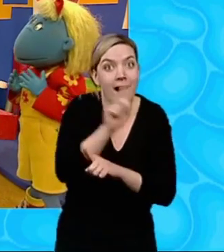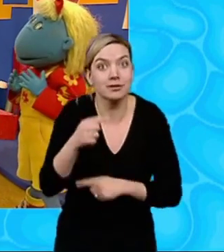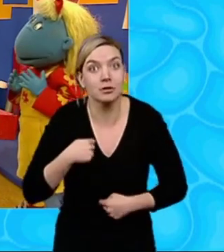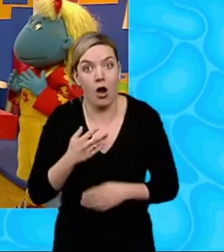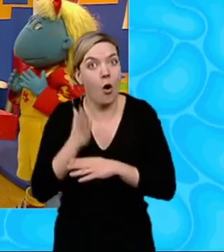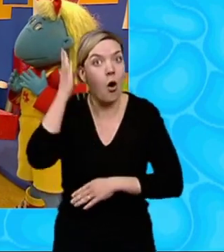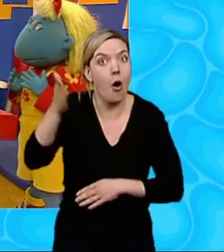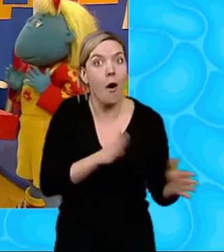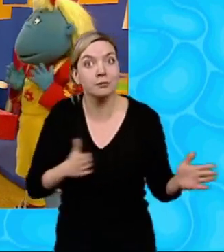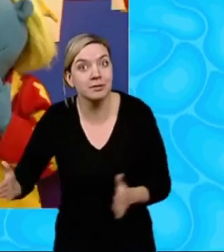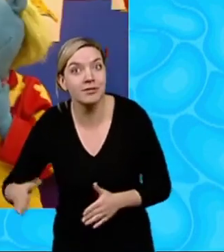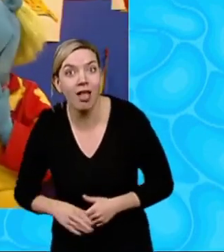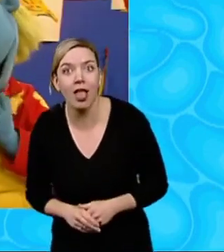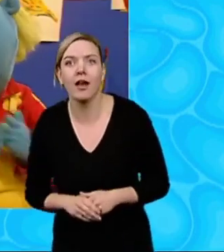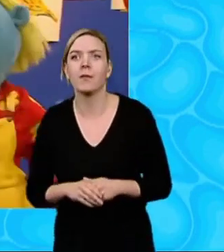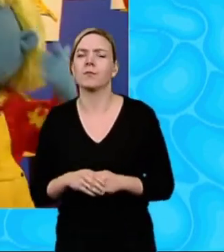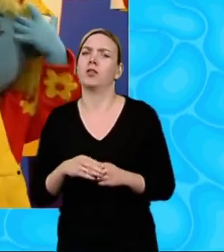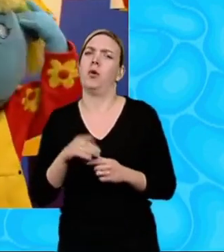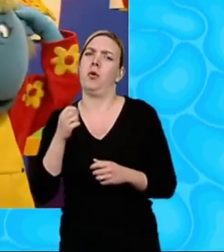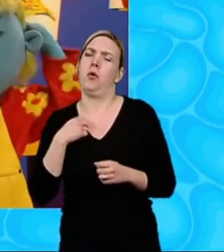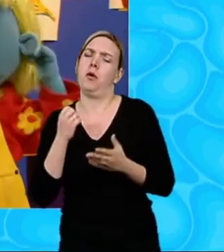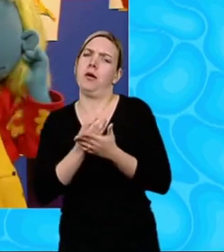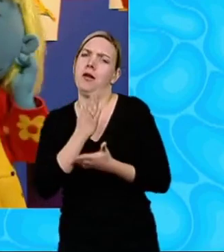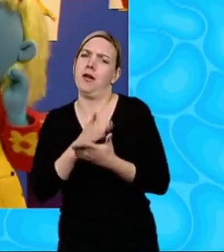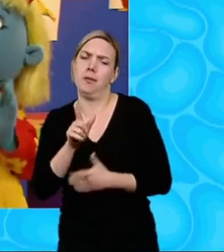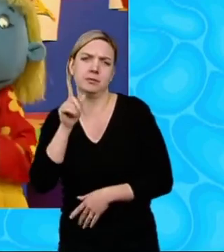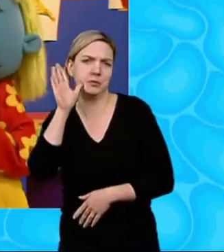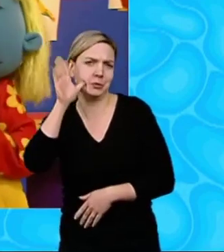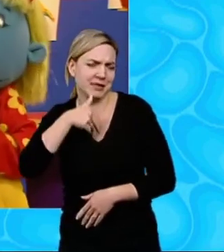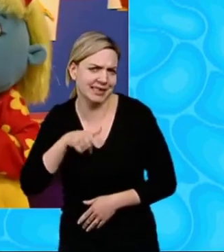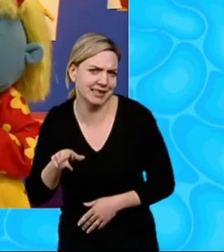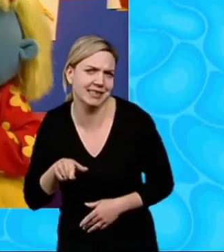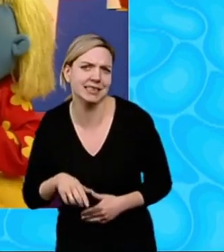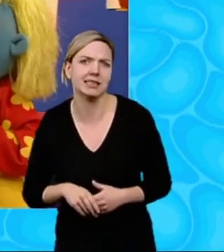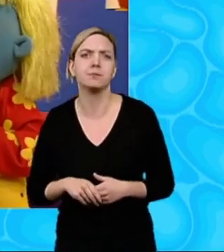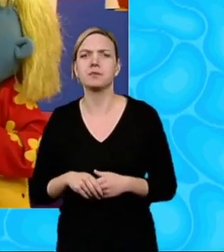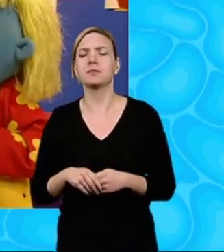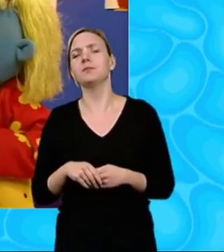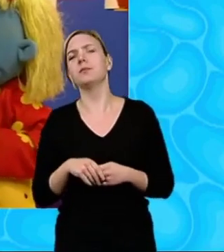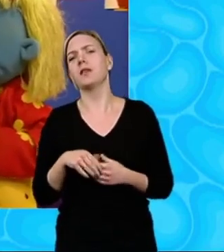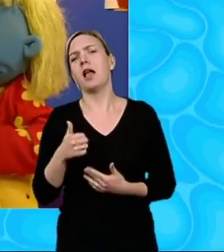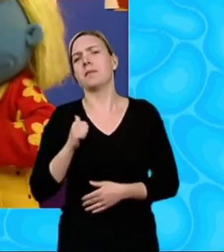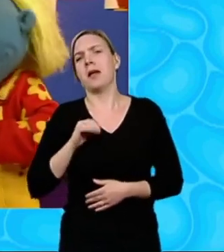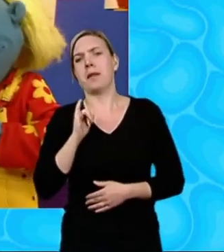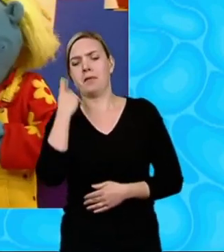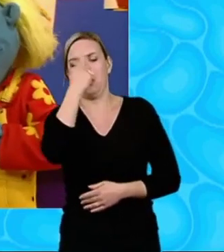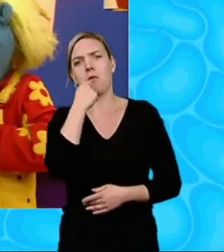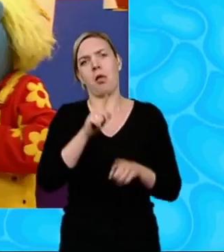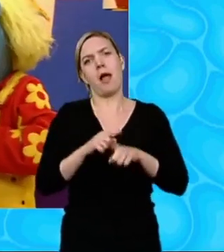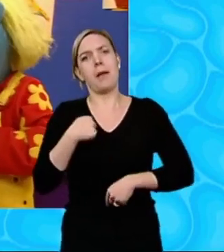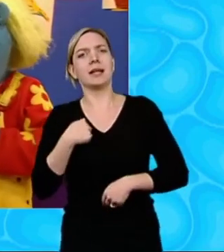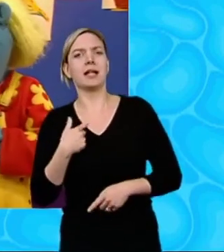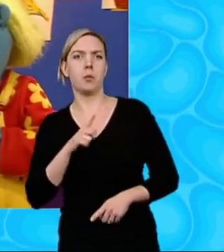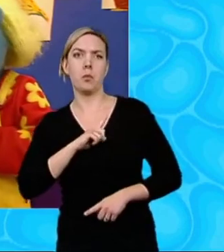today in hospital Oh, lovely Oh, I bet he's really sweaty, yes? I expect he'll look a bit like me